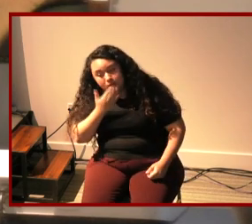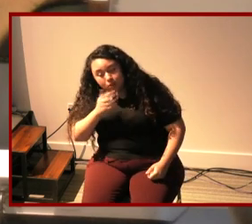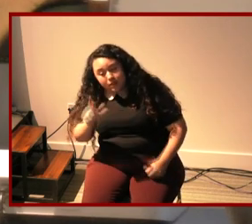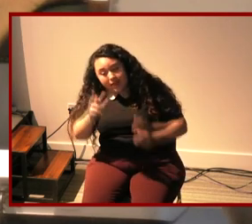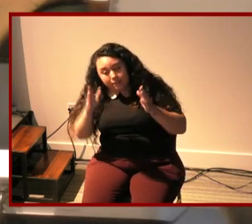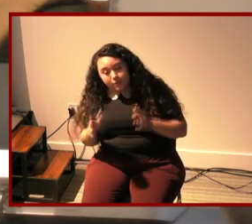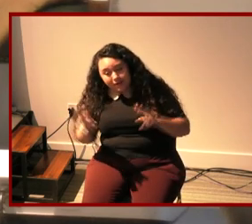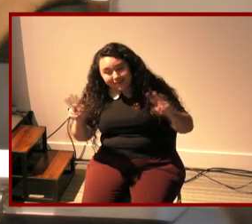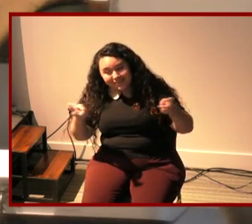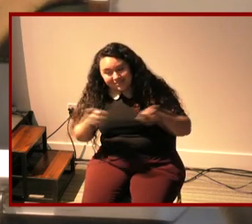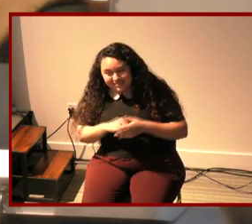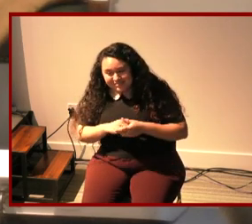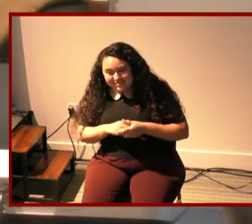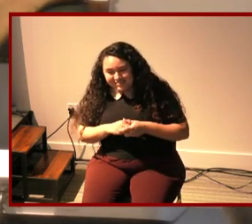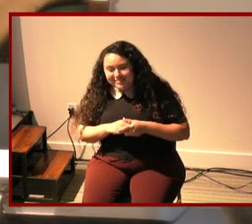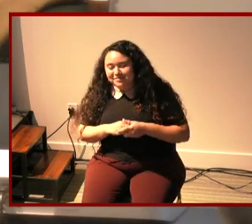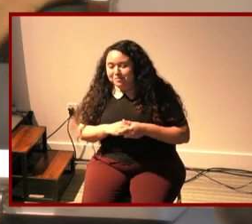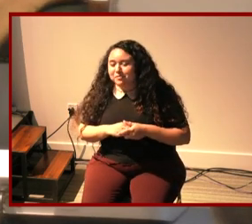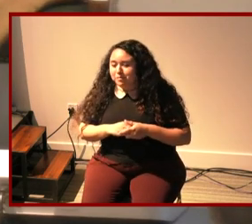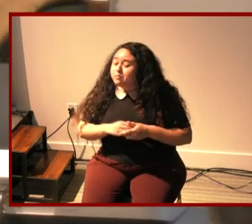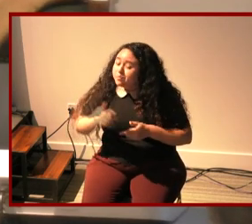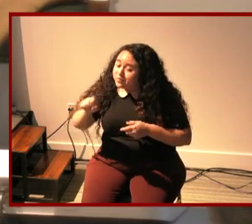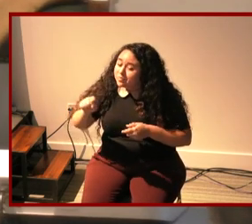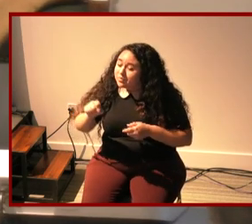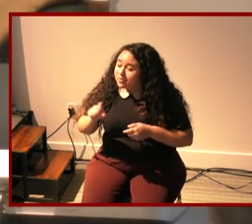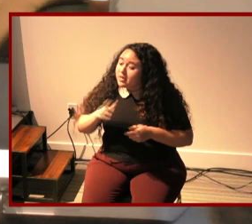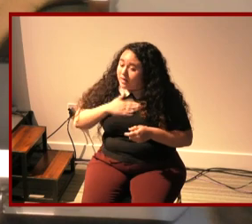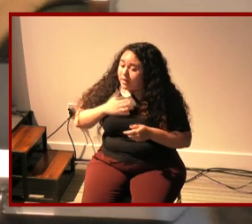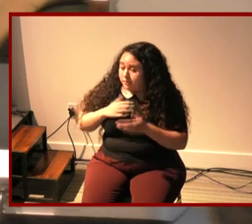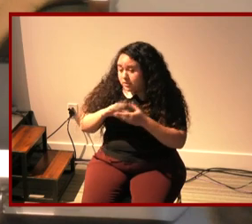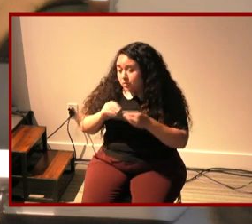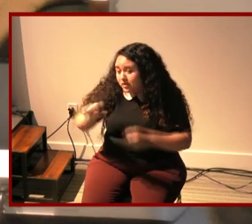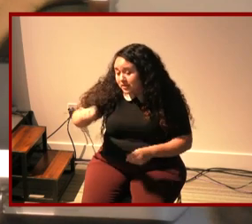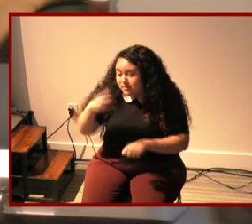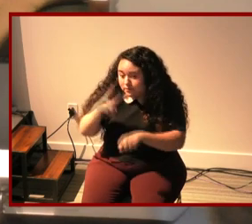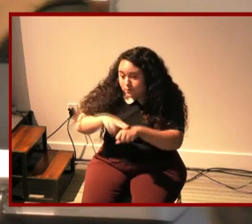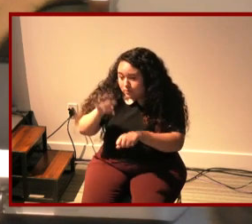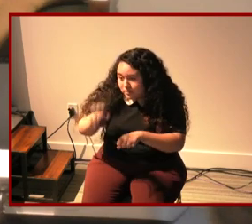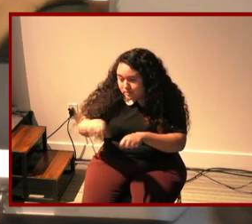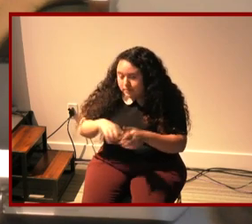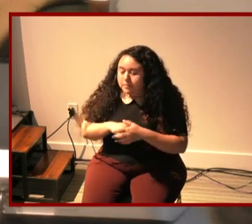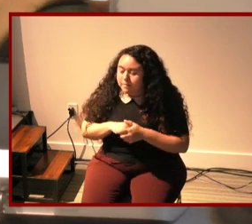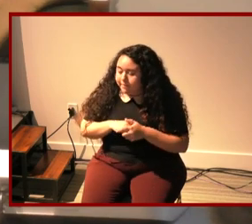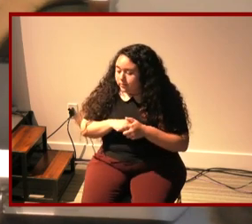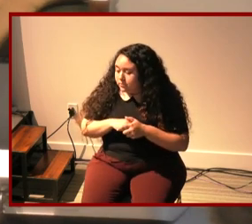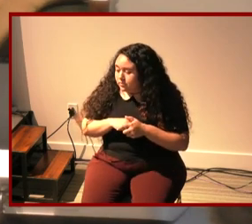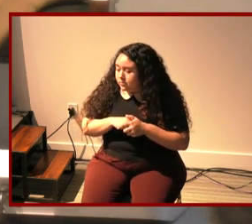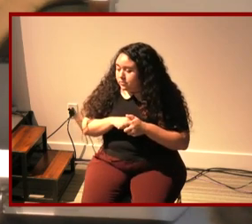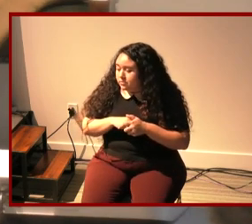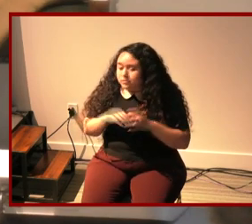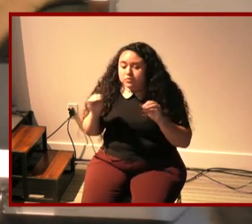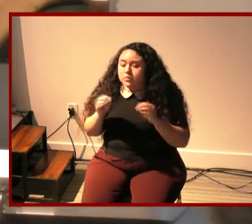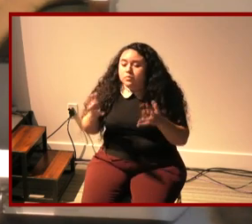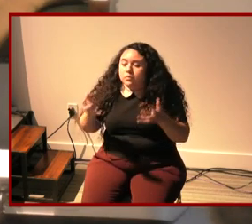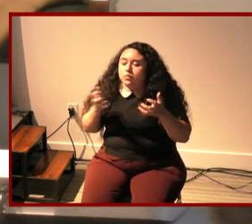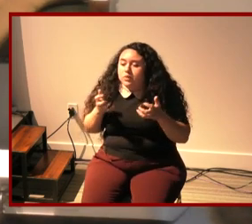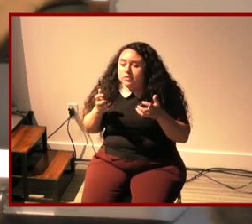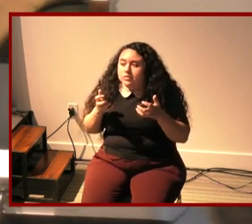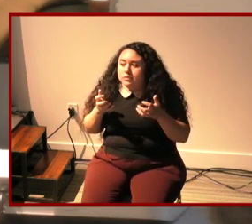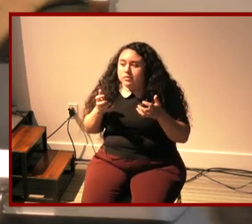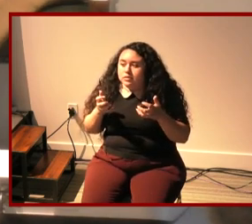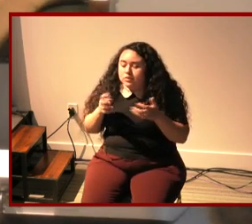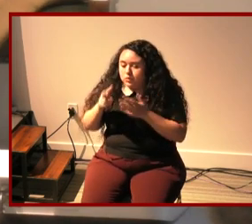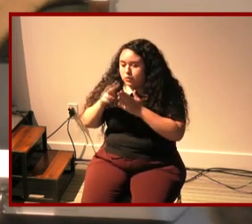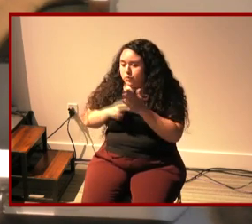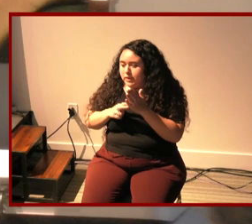and then they are happy stories of course they're happy stories like no one wants no one wants